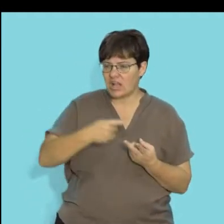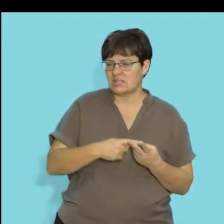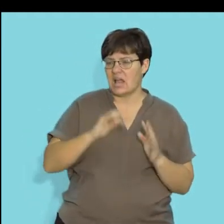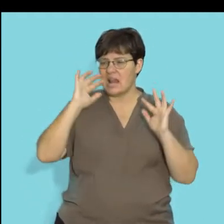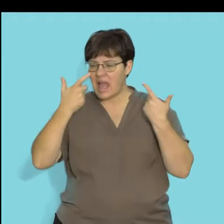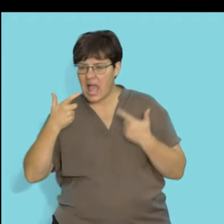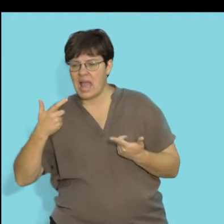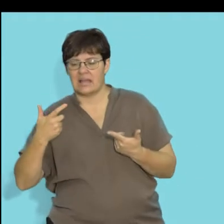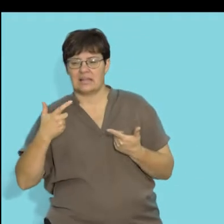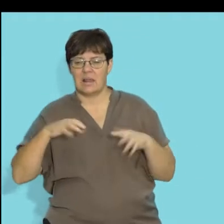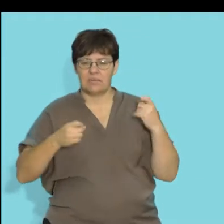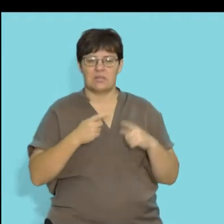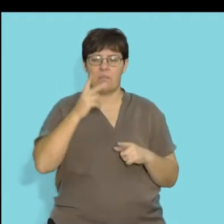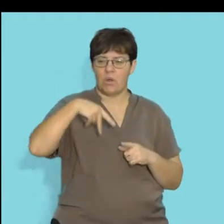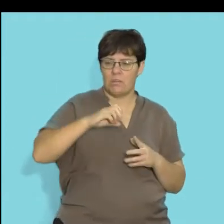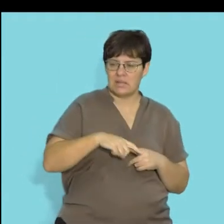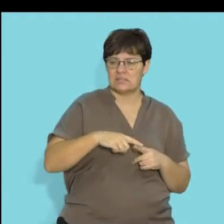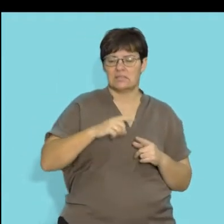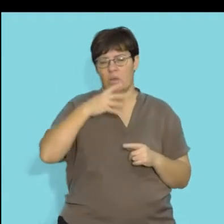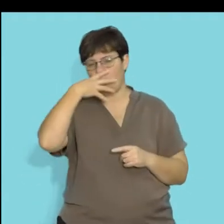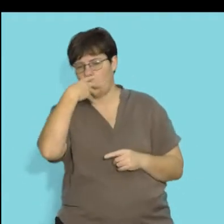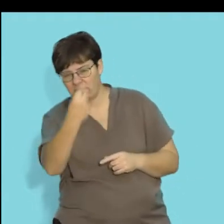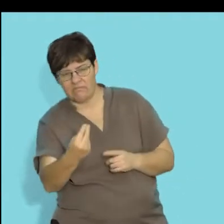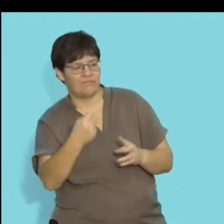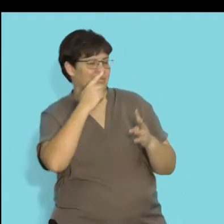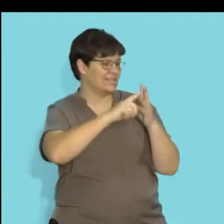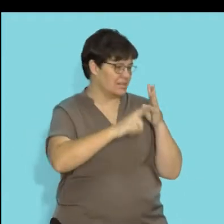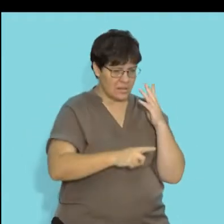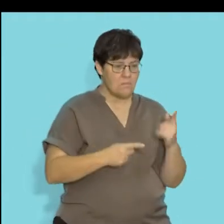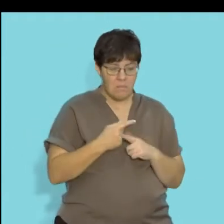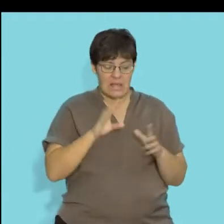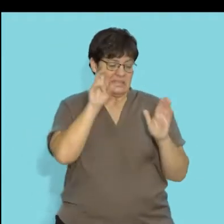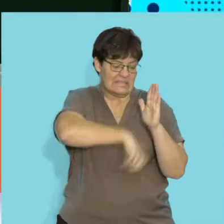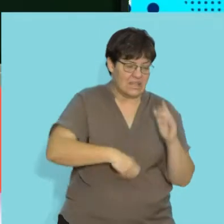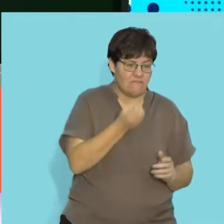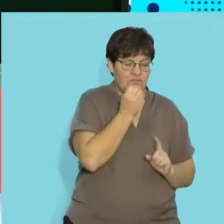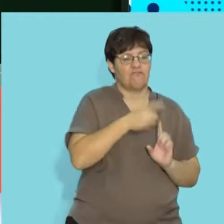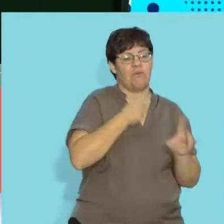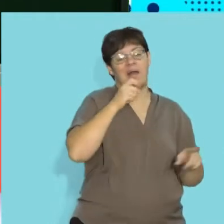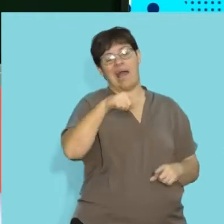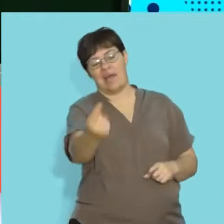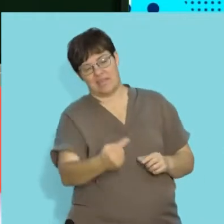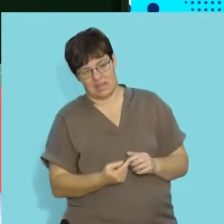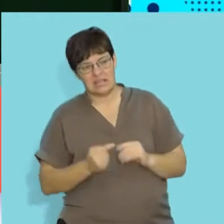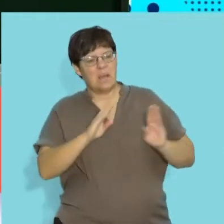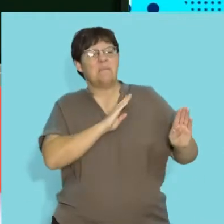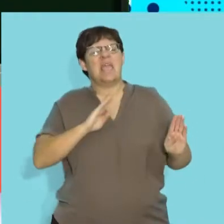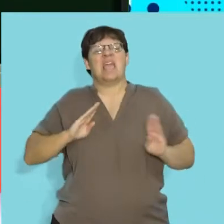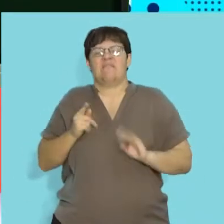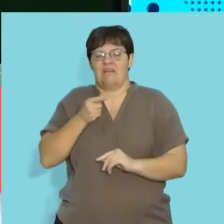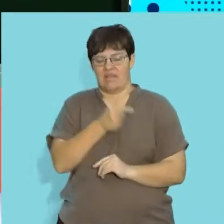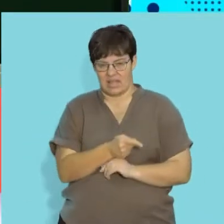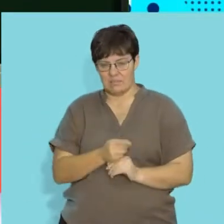even lions and leopards, the polar bears and wolves. So, you find that scavenging is often a very selective behavior